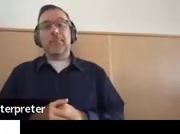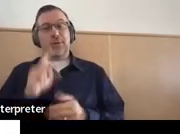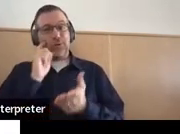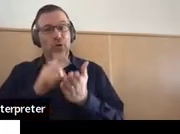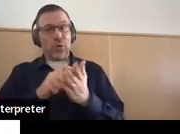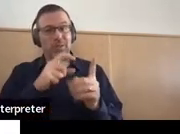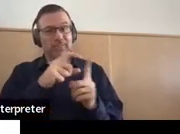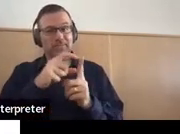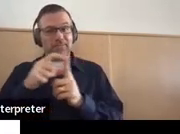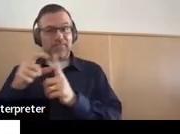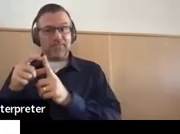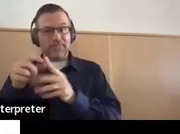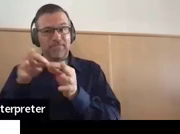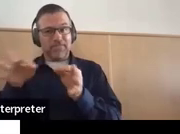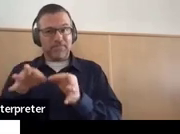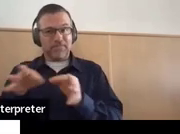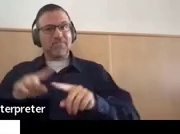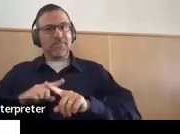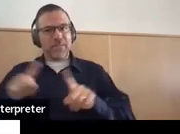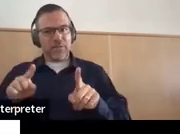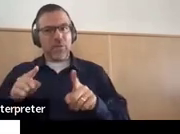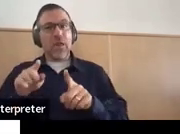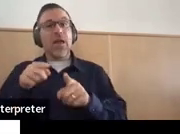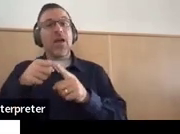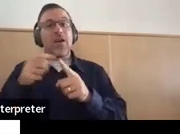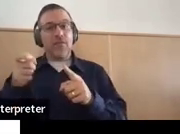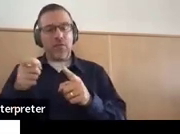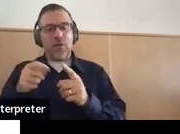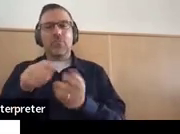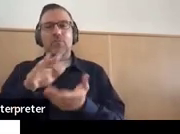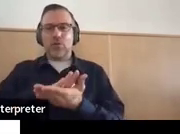directly from the school or course catalog.